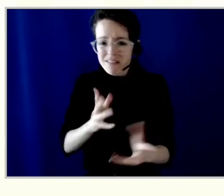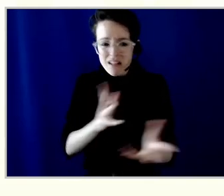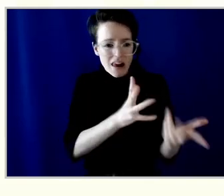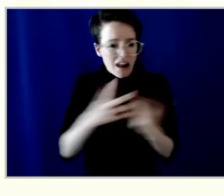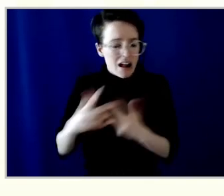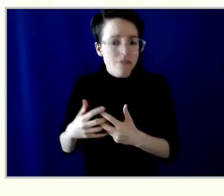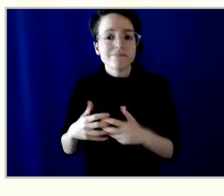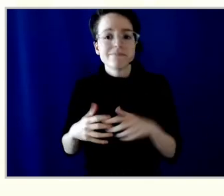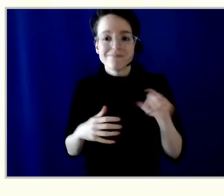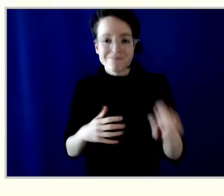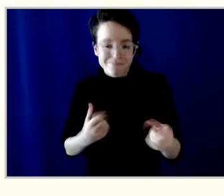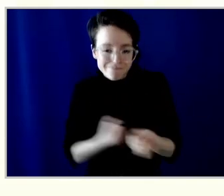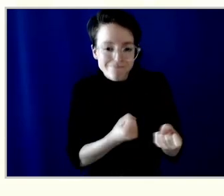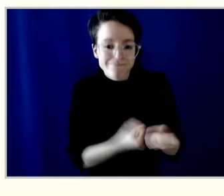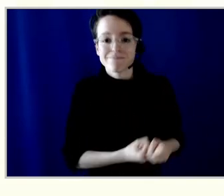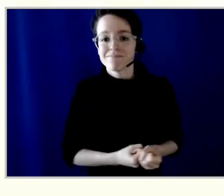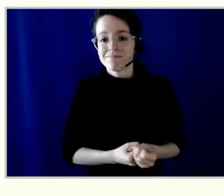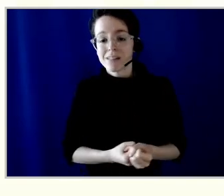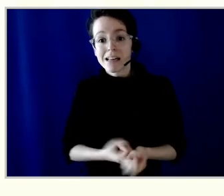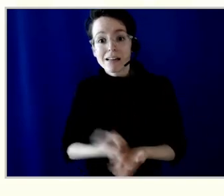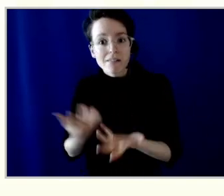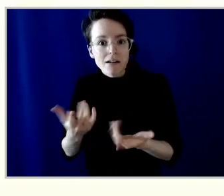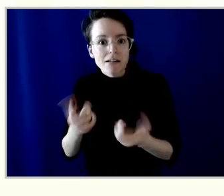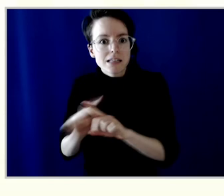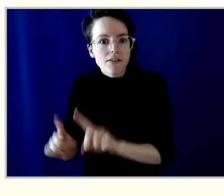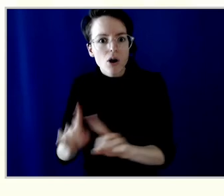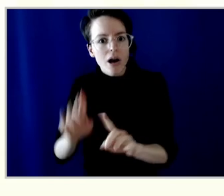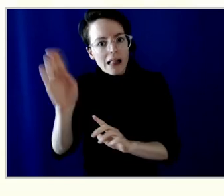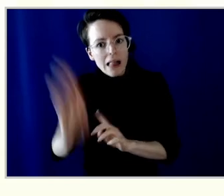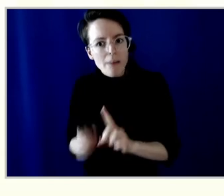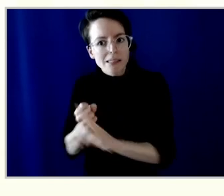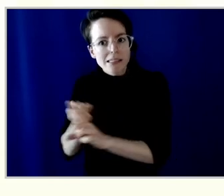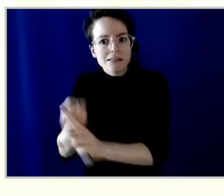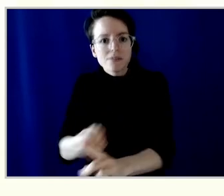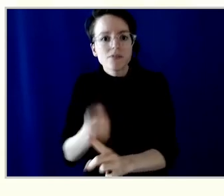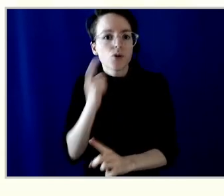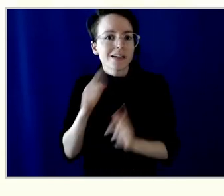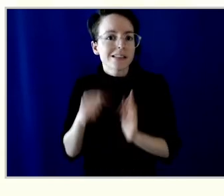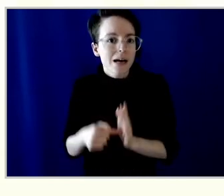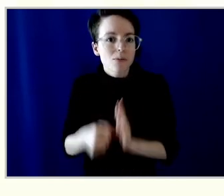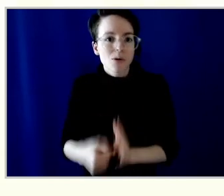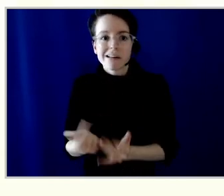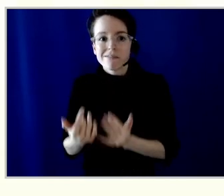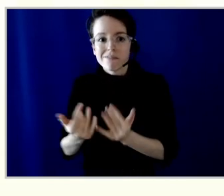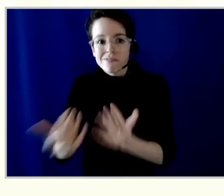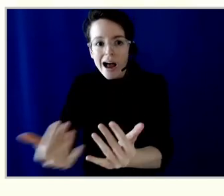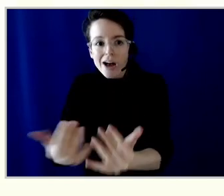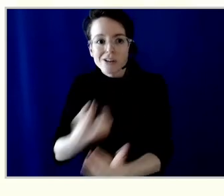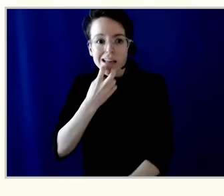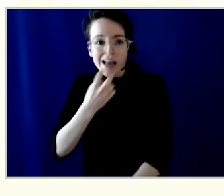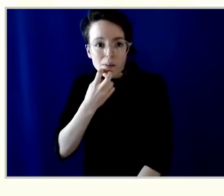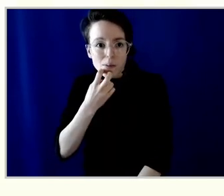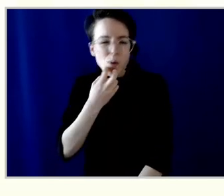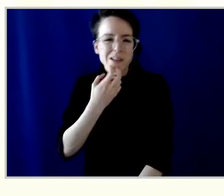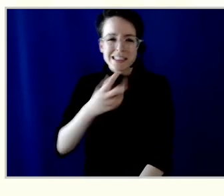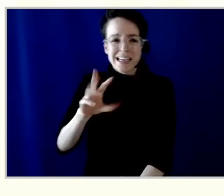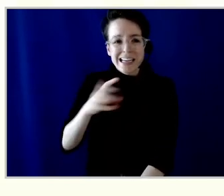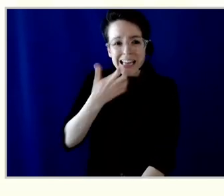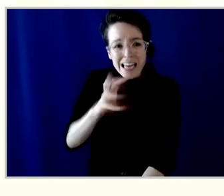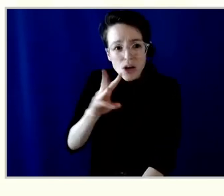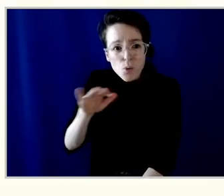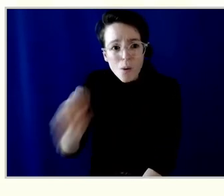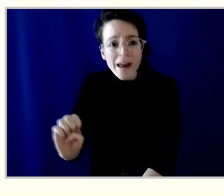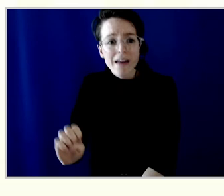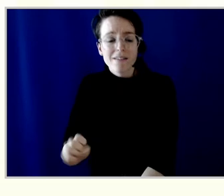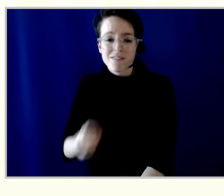the wildfires in Kamloops, extreme heat across BC, or flooding in Abbotsford. We've enhanced account security and how we